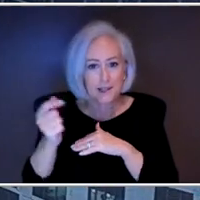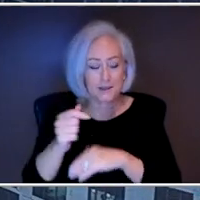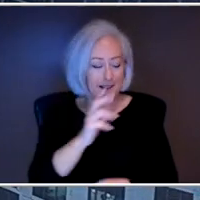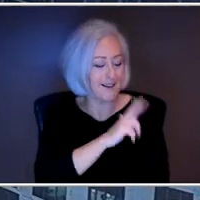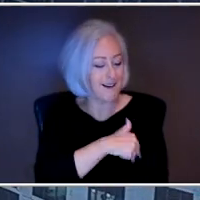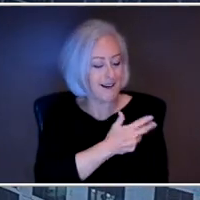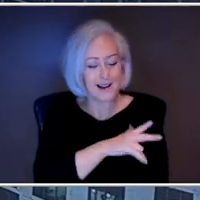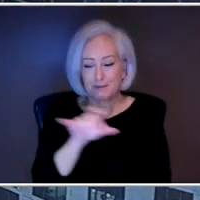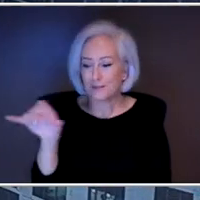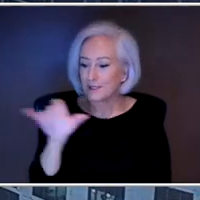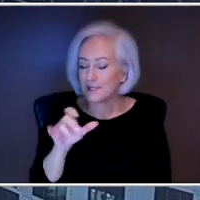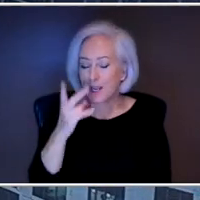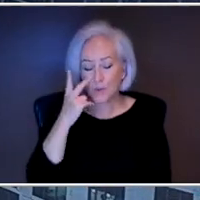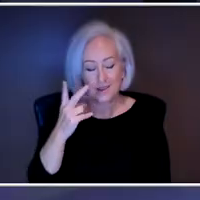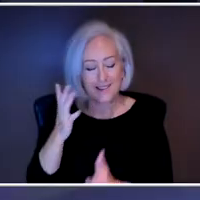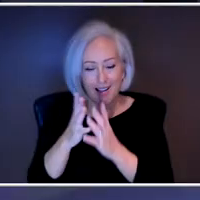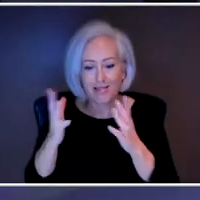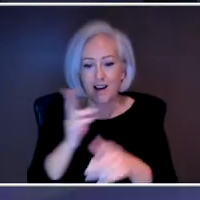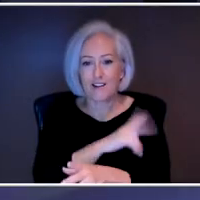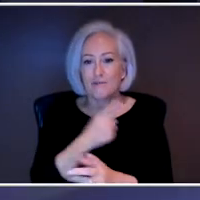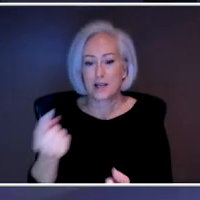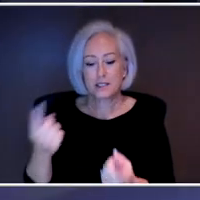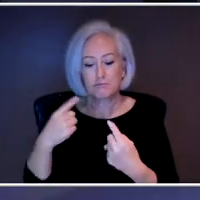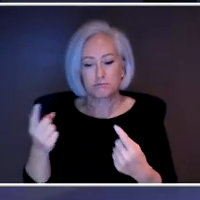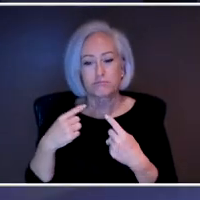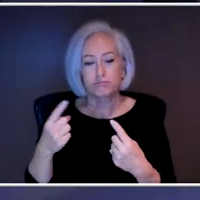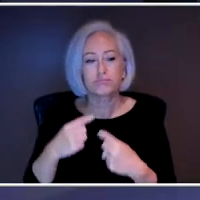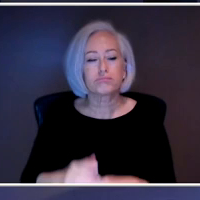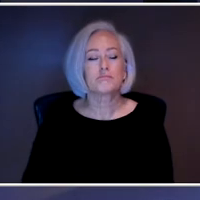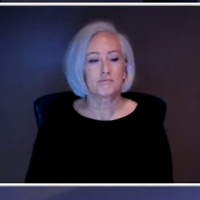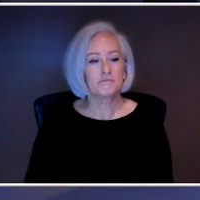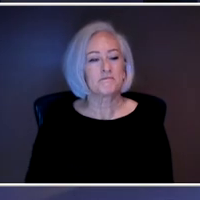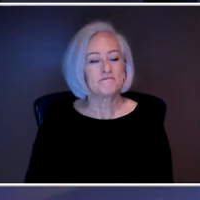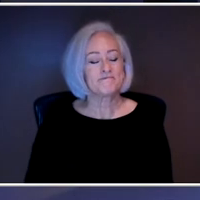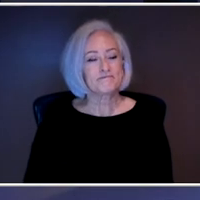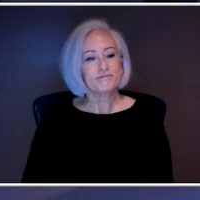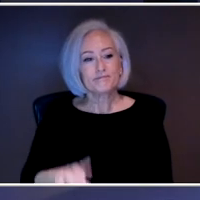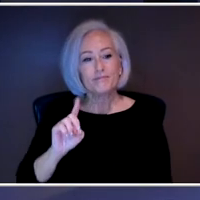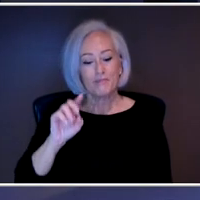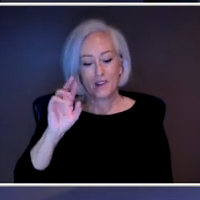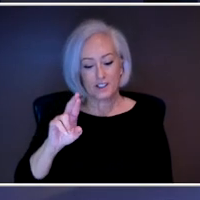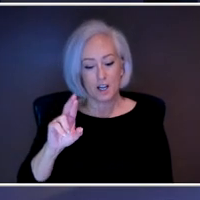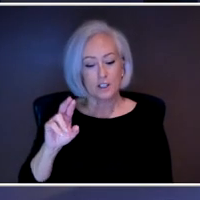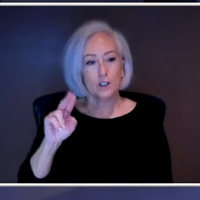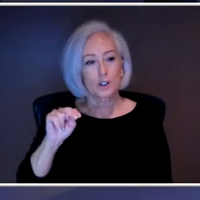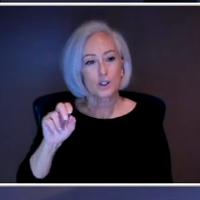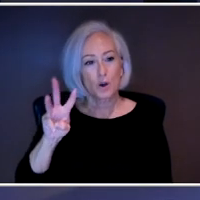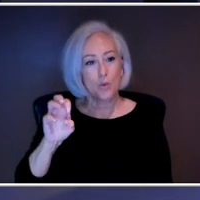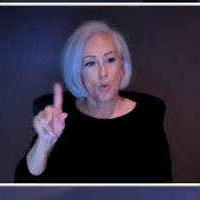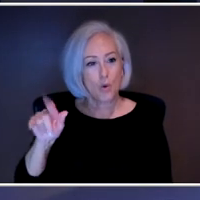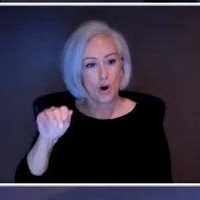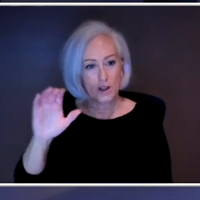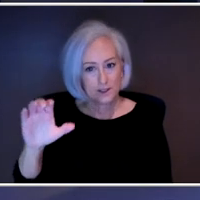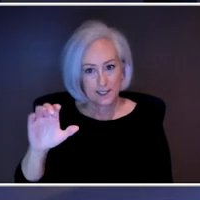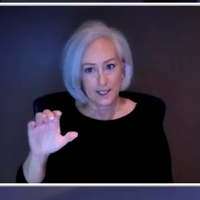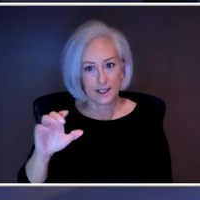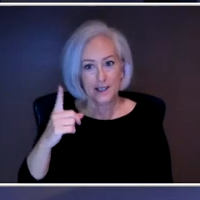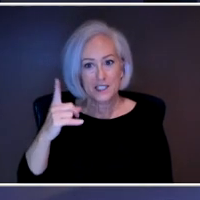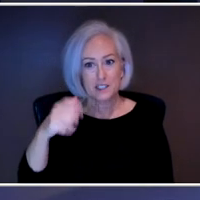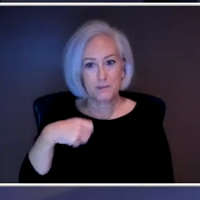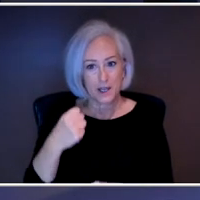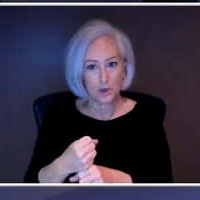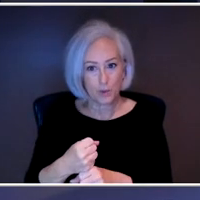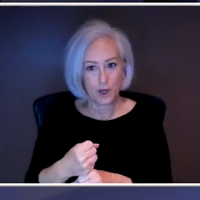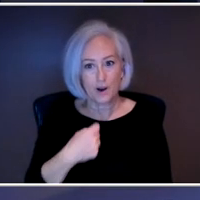lots of patients come in for suicide. story. Yeah. Dr. Malnick, you know, it's been a year. Remember a year you came and sat next to me and I told you this time, about two